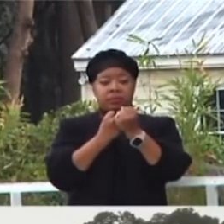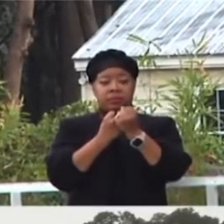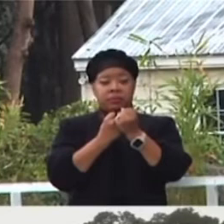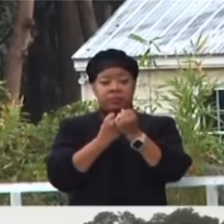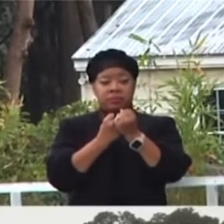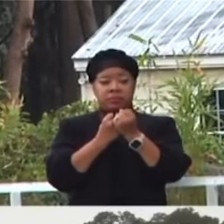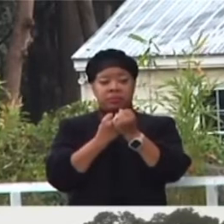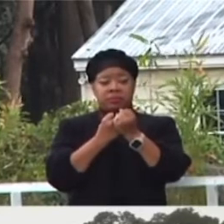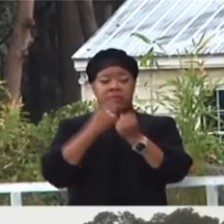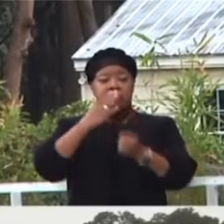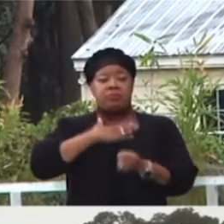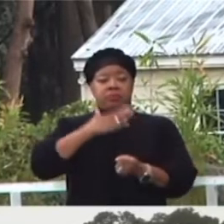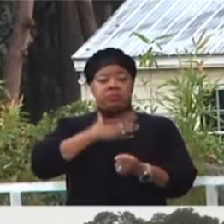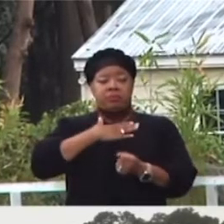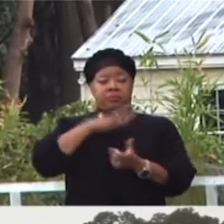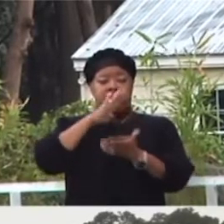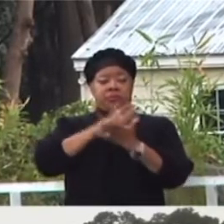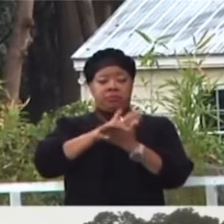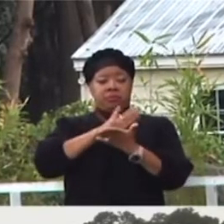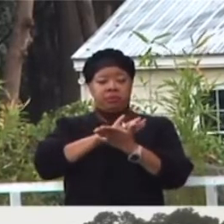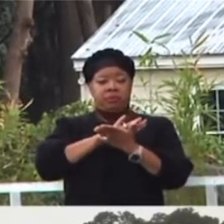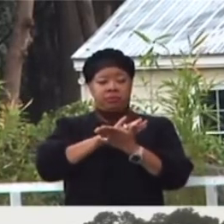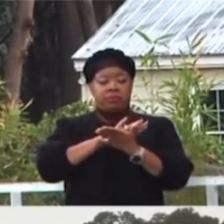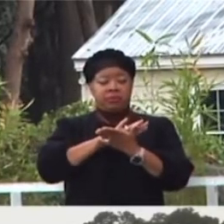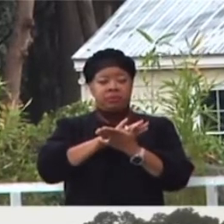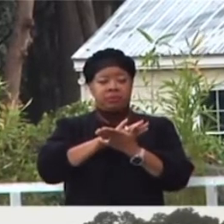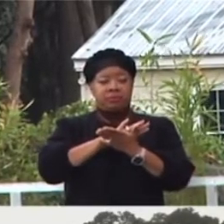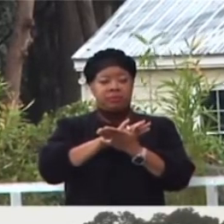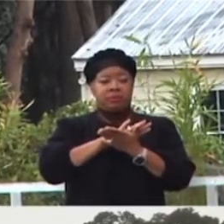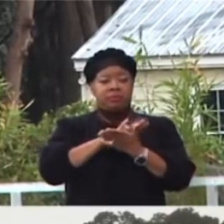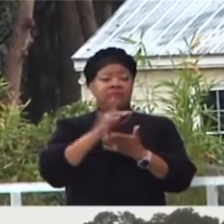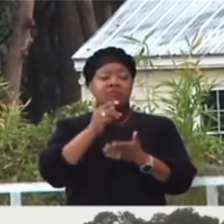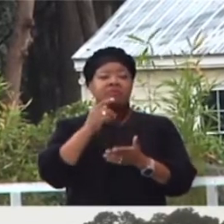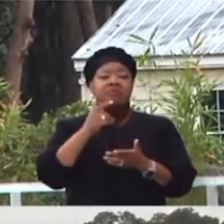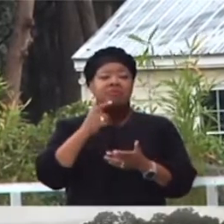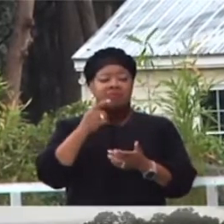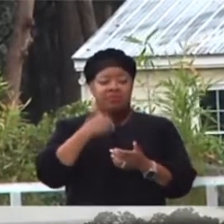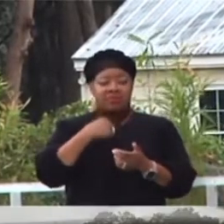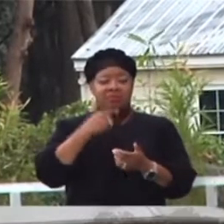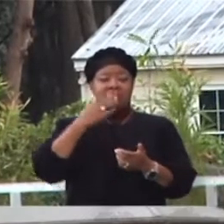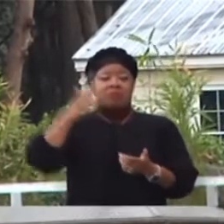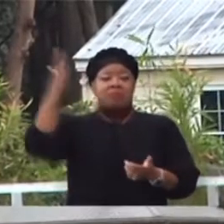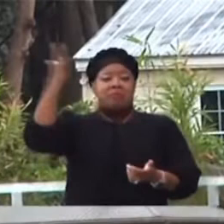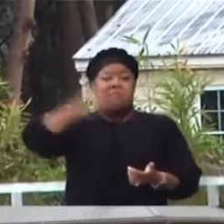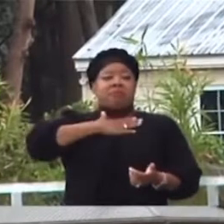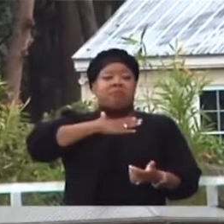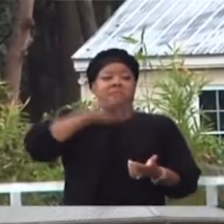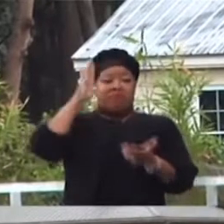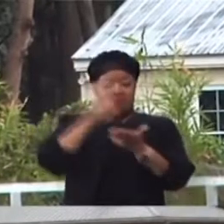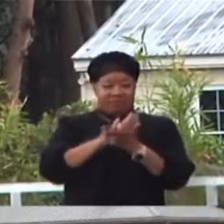to my alma mater, y'all didn't say that right, to my alma mater,